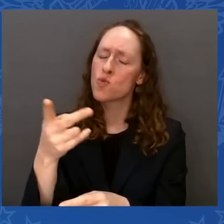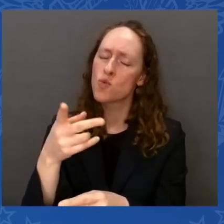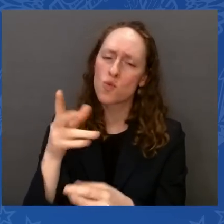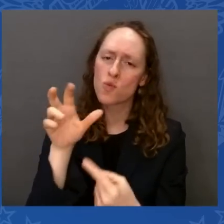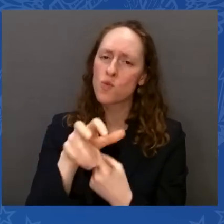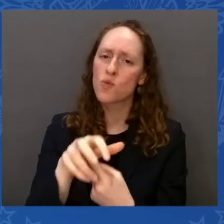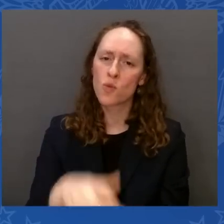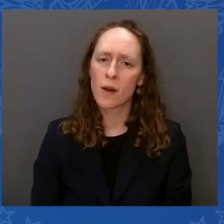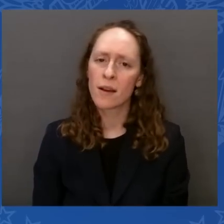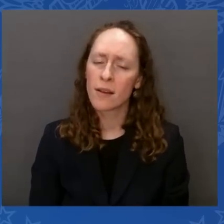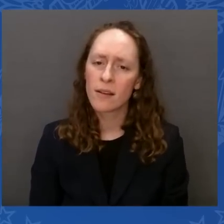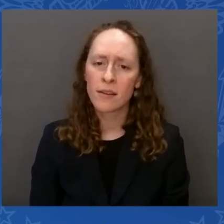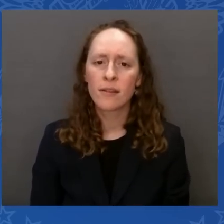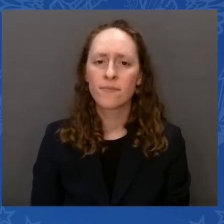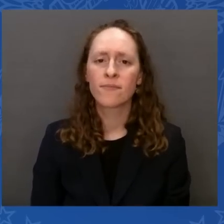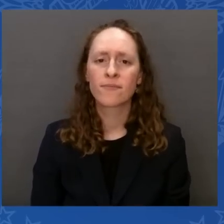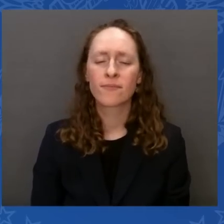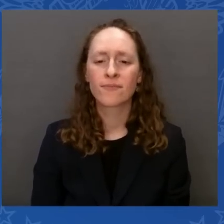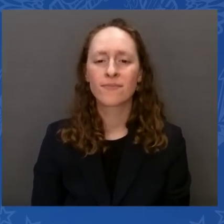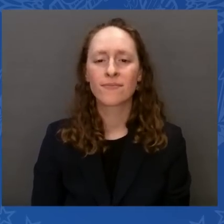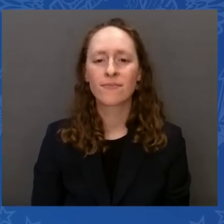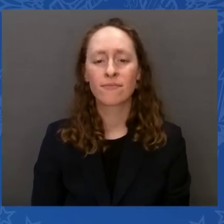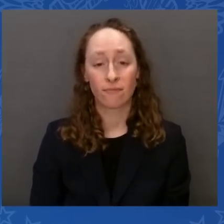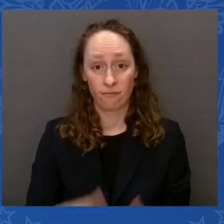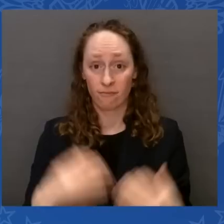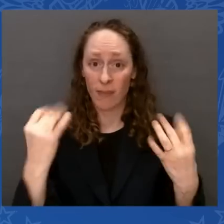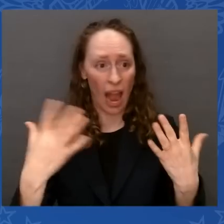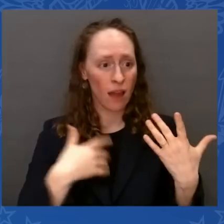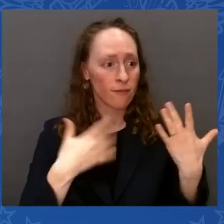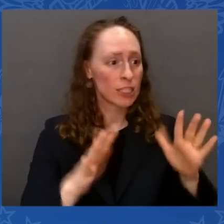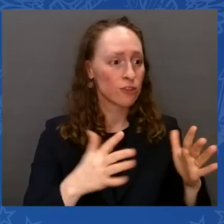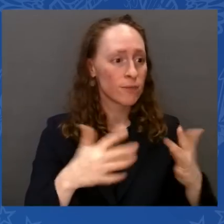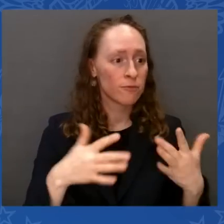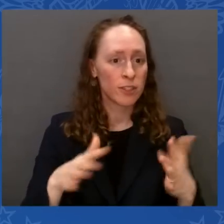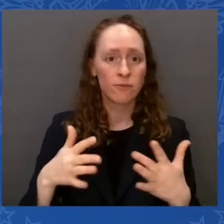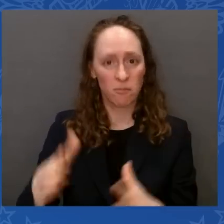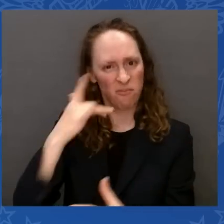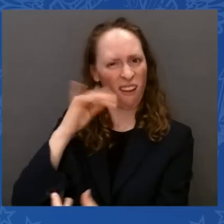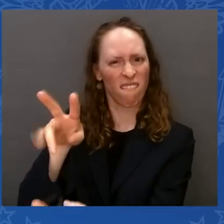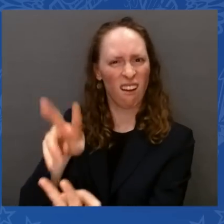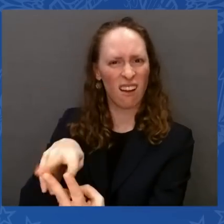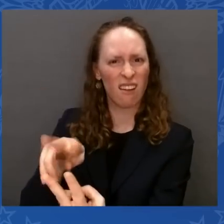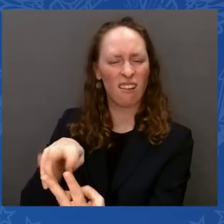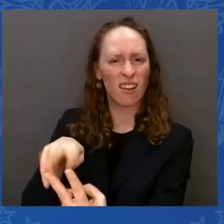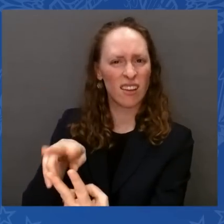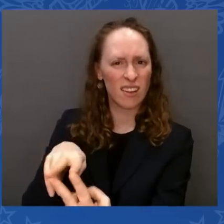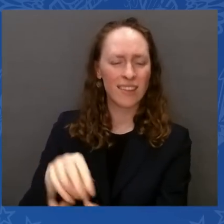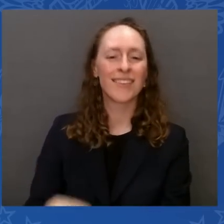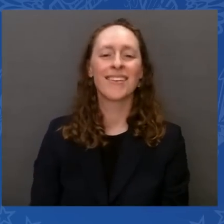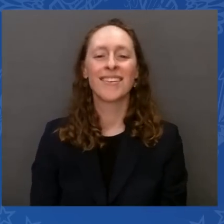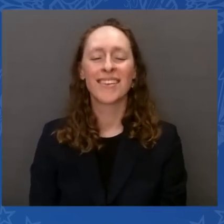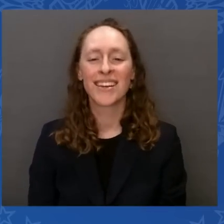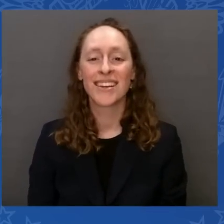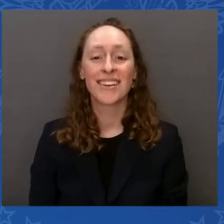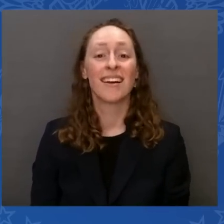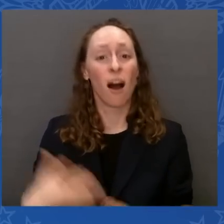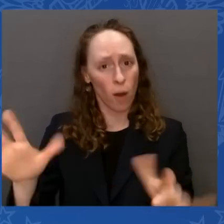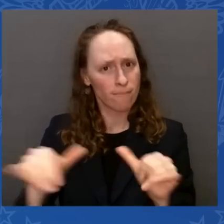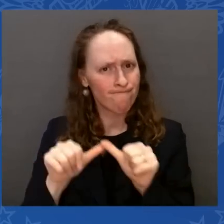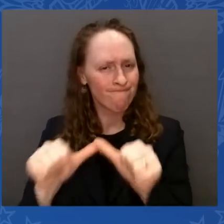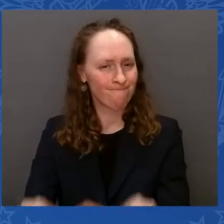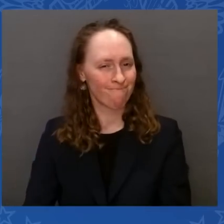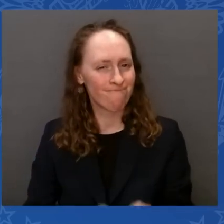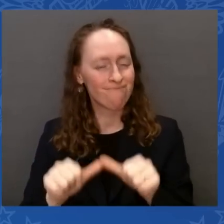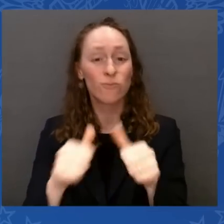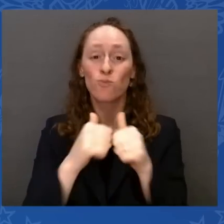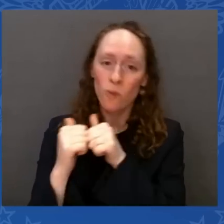done. By sticking together, we're back in the house and we're going to finish the job. Look, let's take a look at what we've done. And someone's already